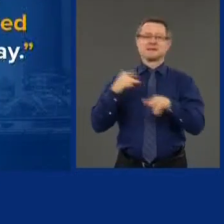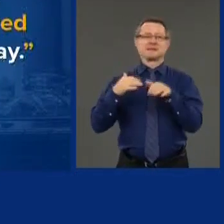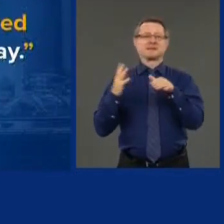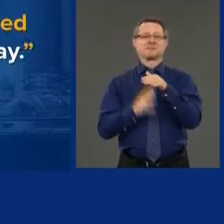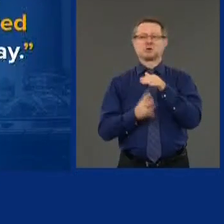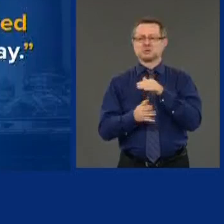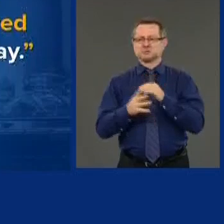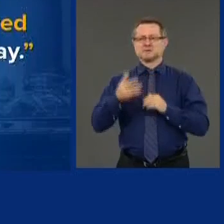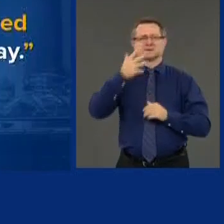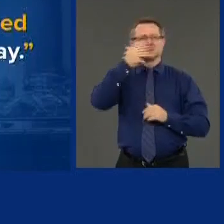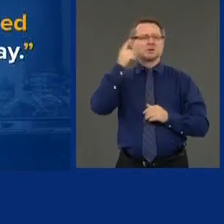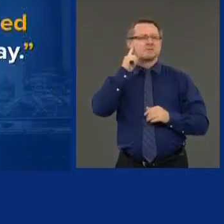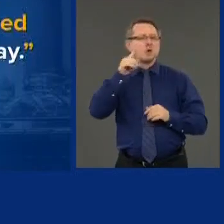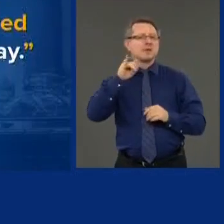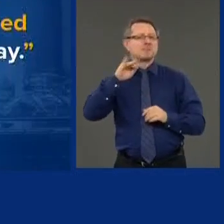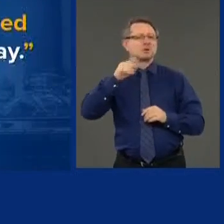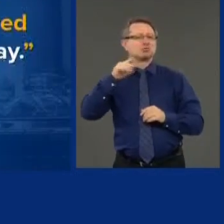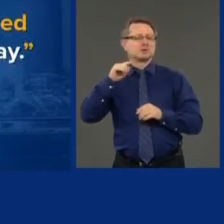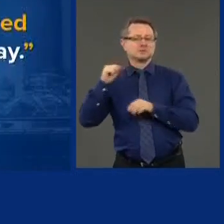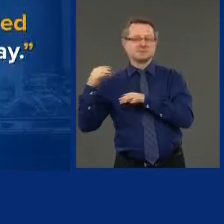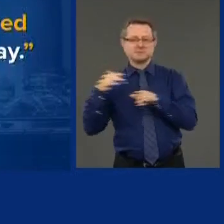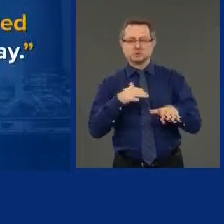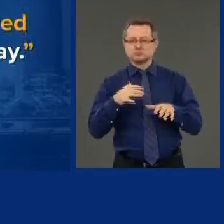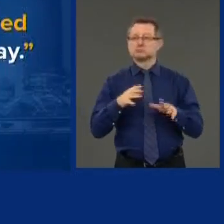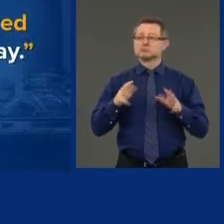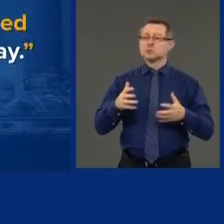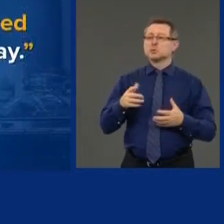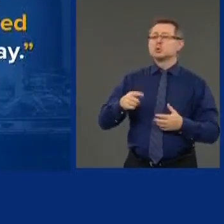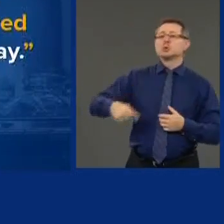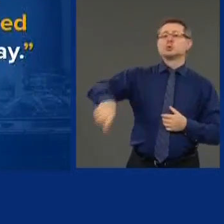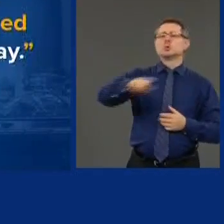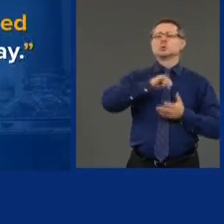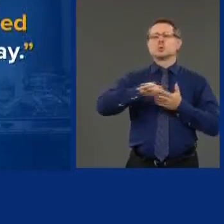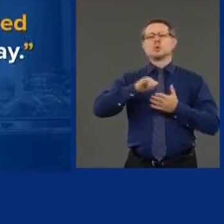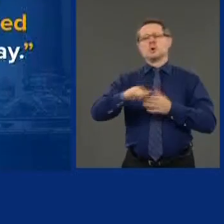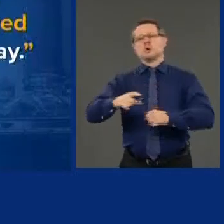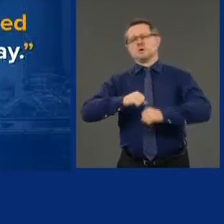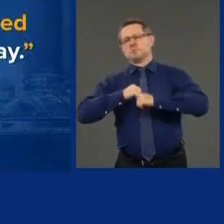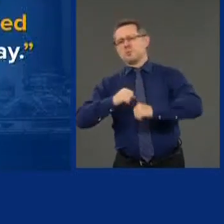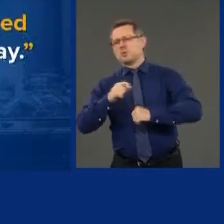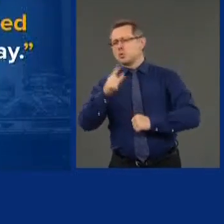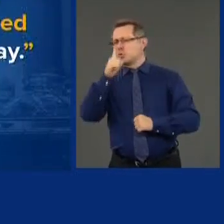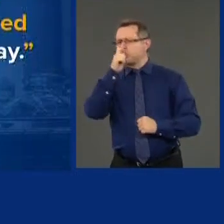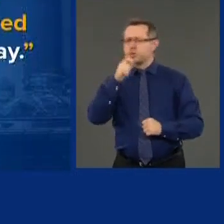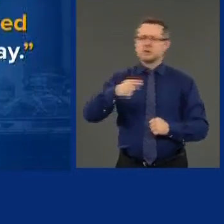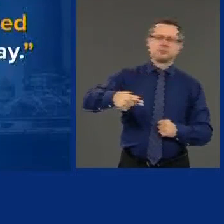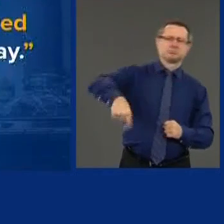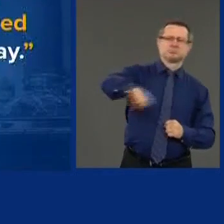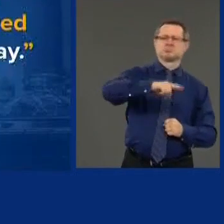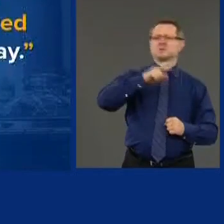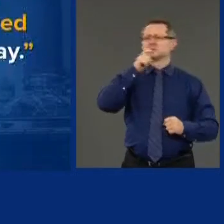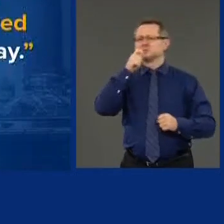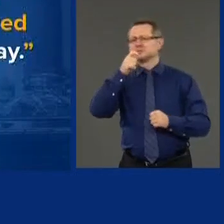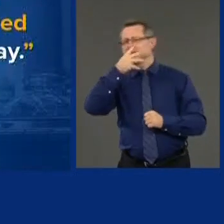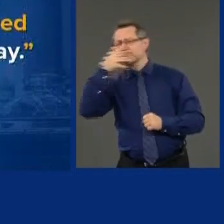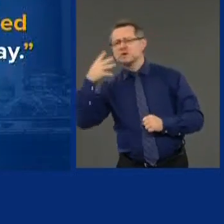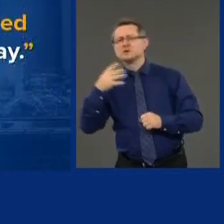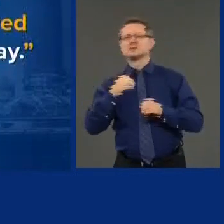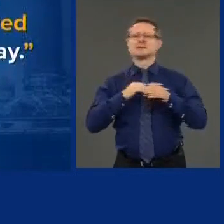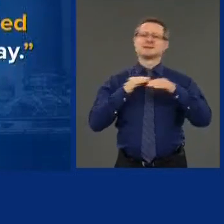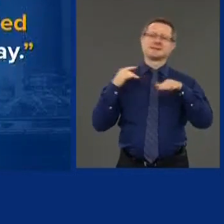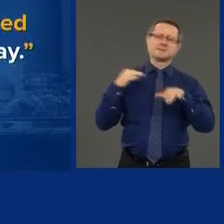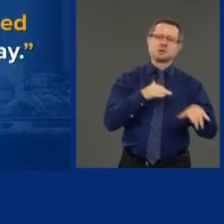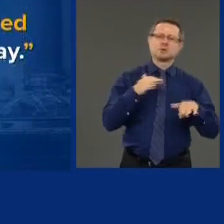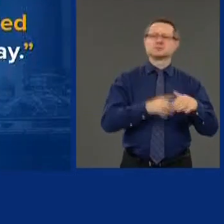and that New York's sanctuary policies got in the way of ICE